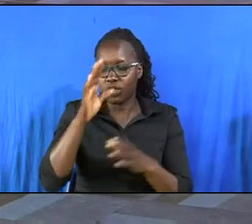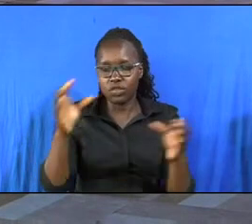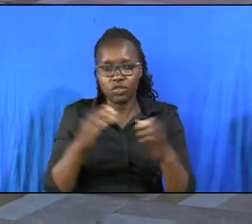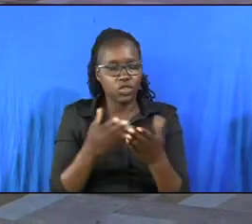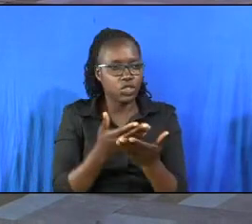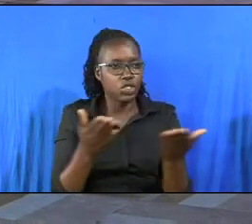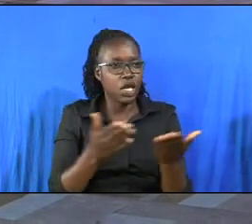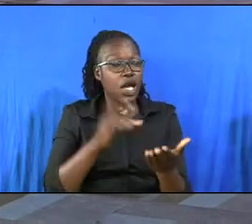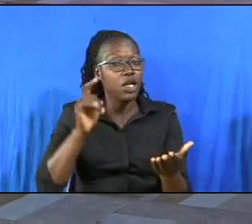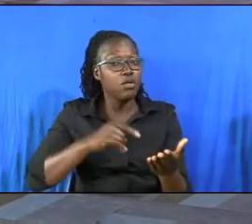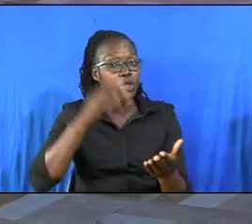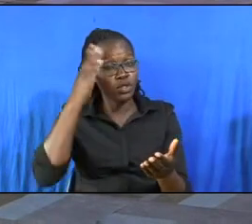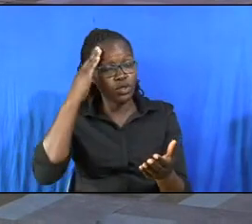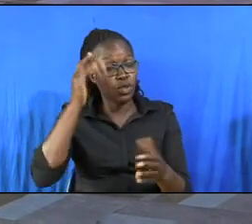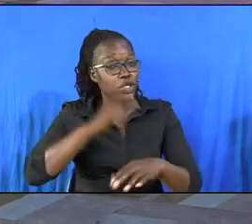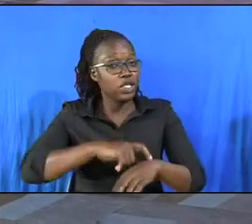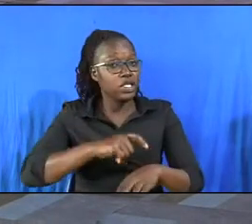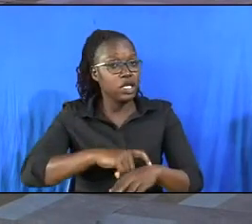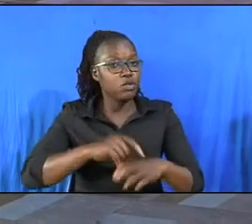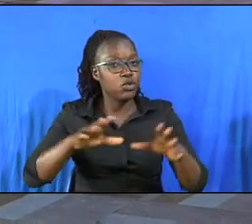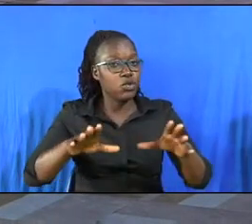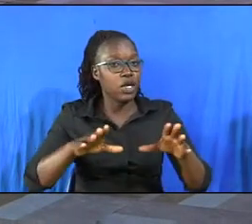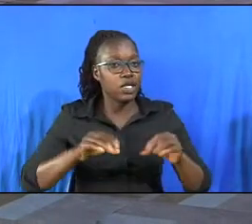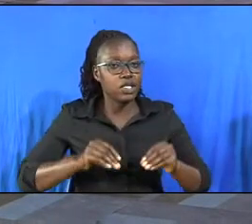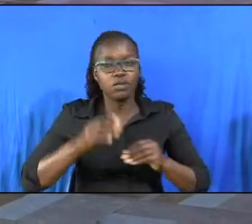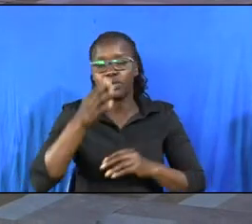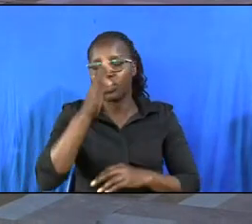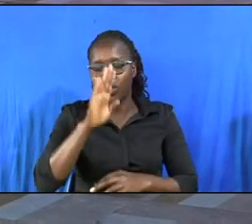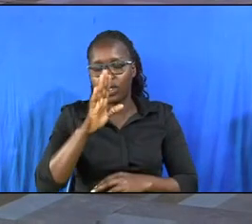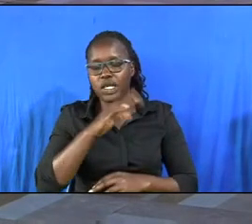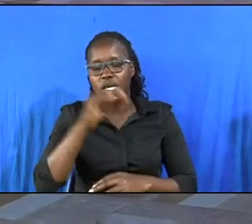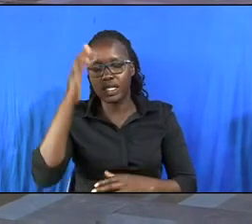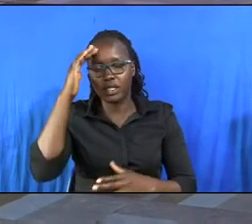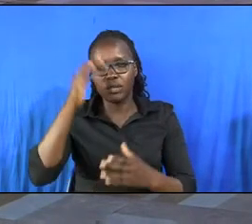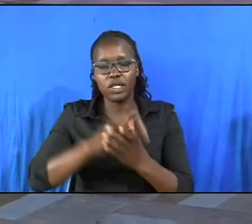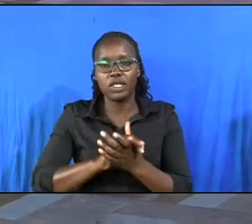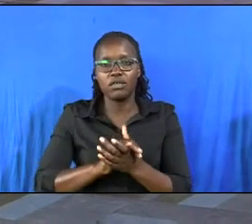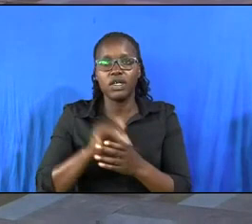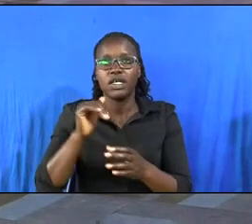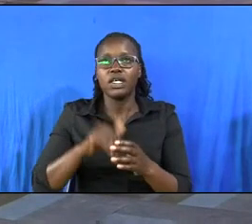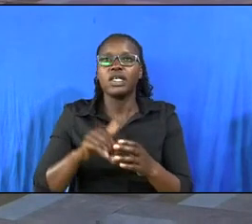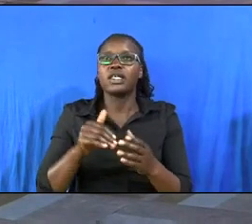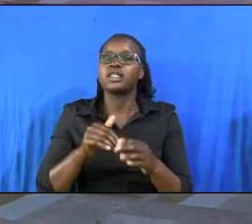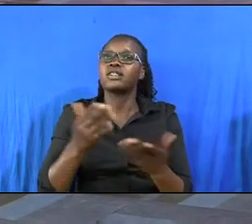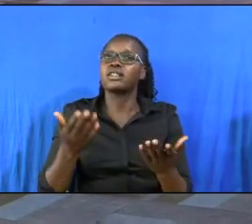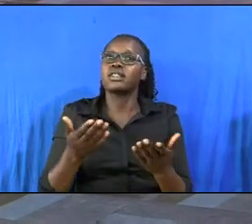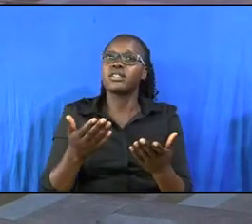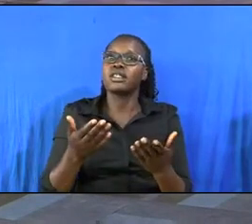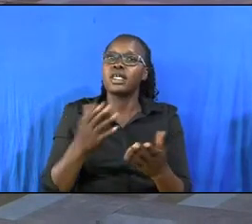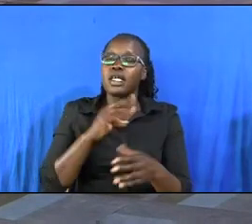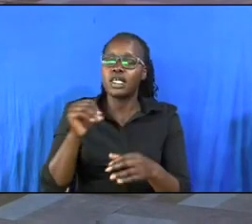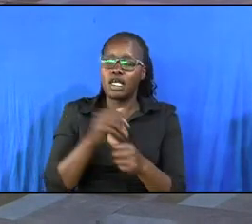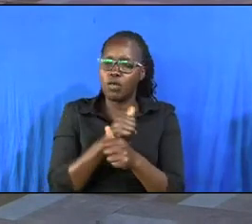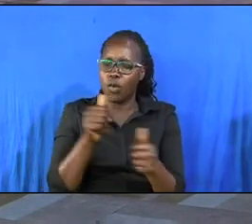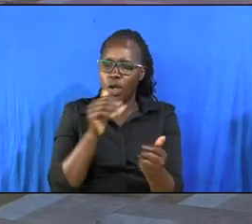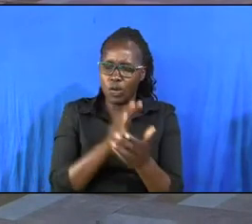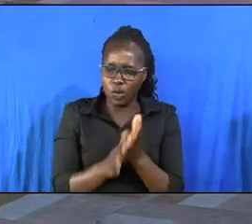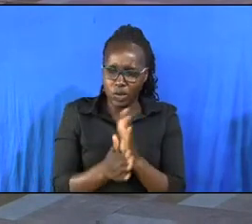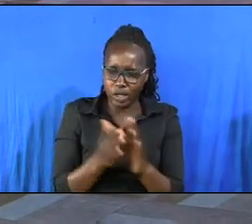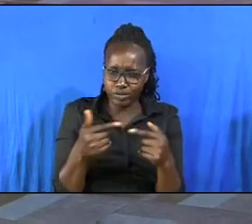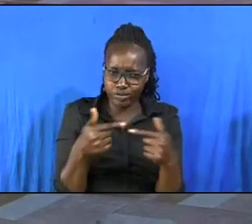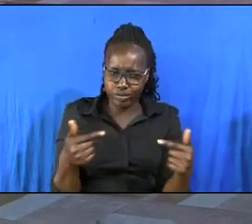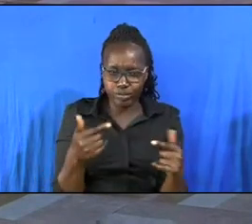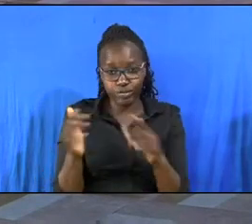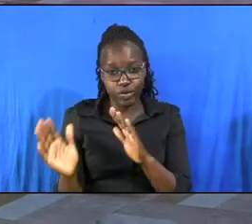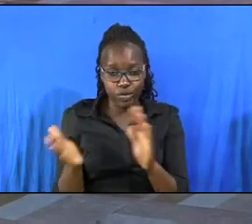should know that the moment you accept god and believe in him implicitly without wavering